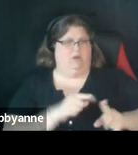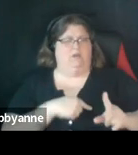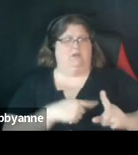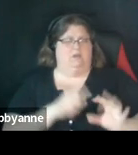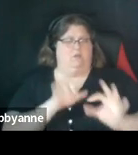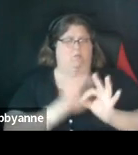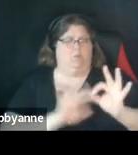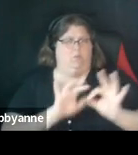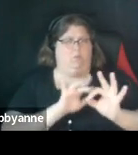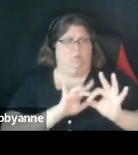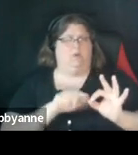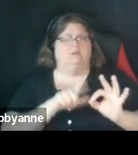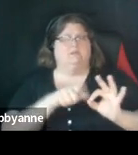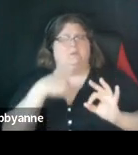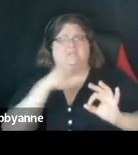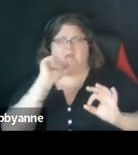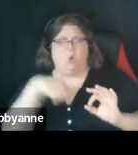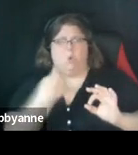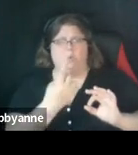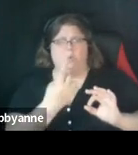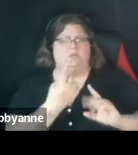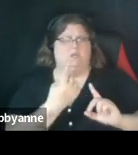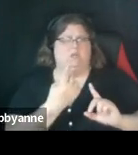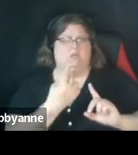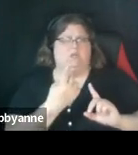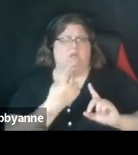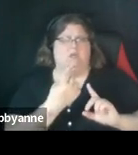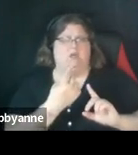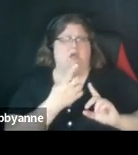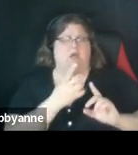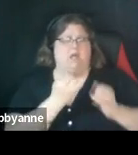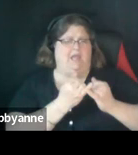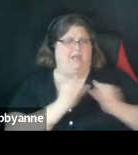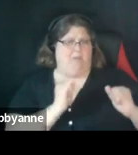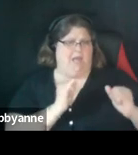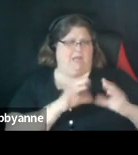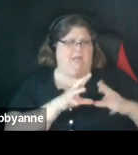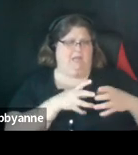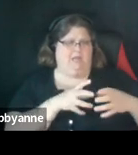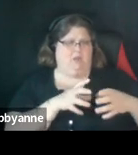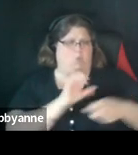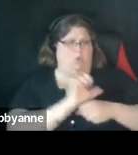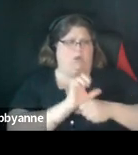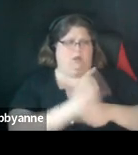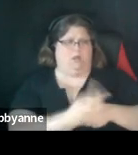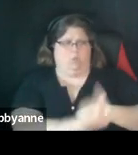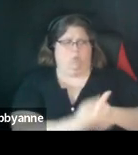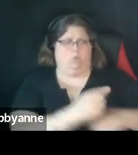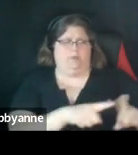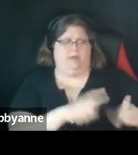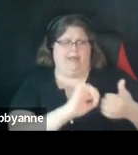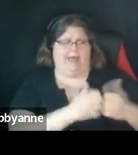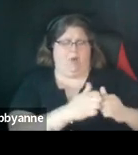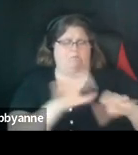autonomy right it is how they are also performing okay so so let